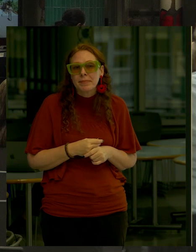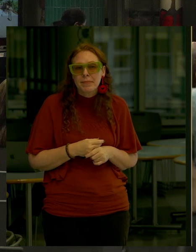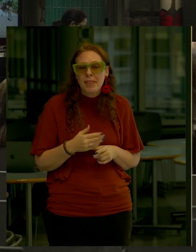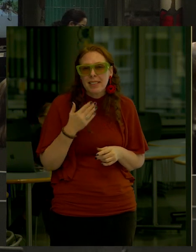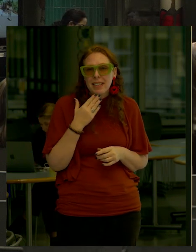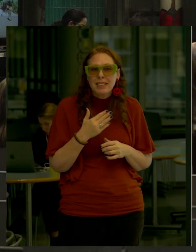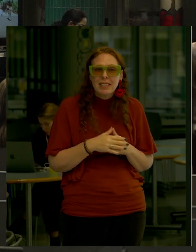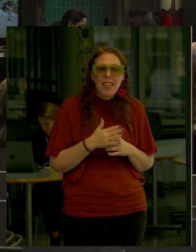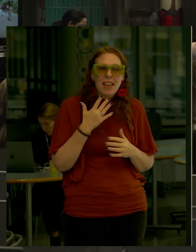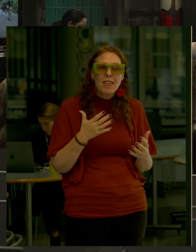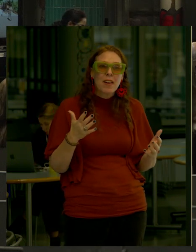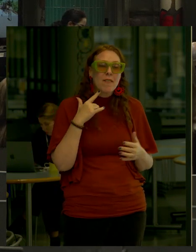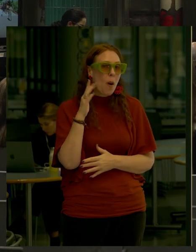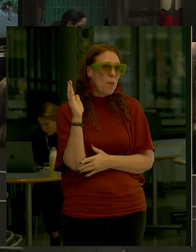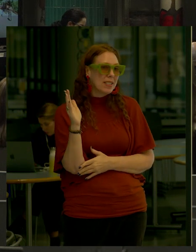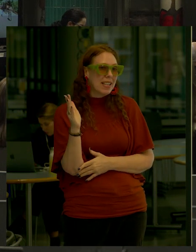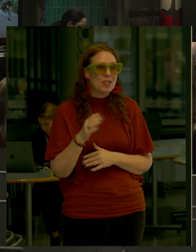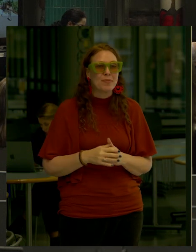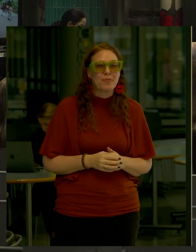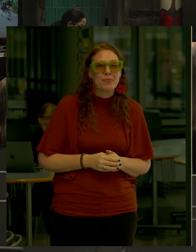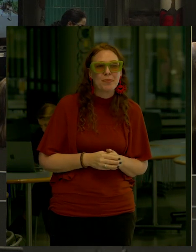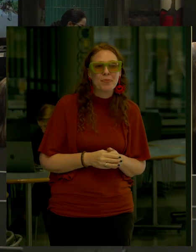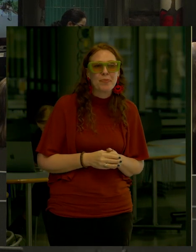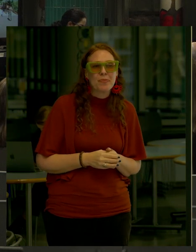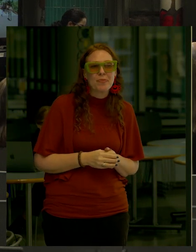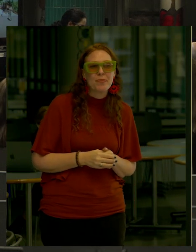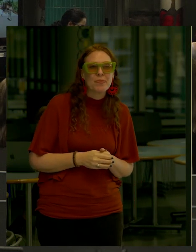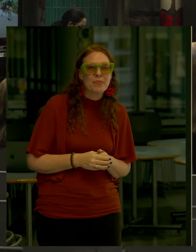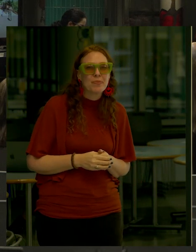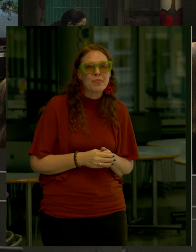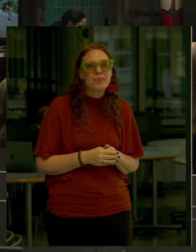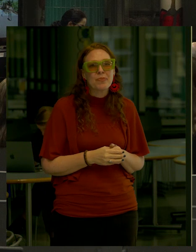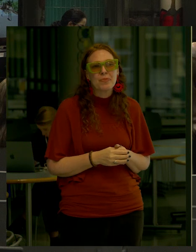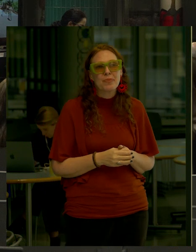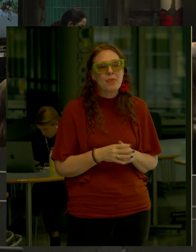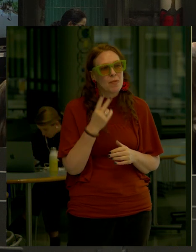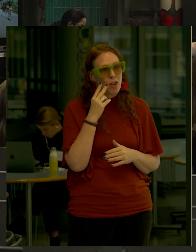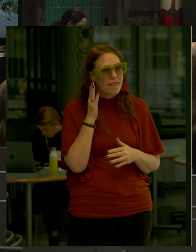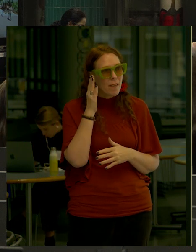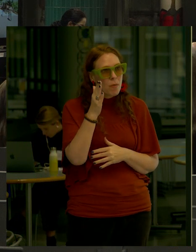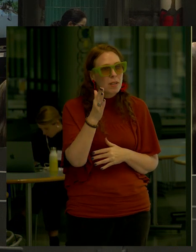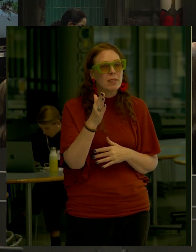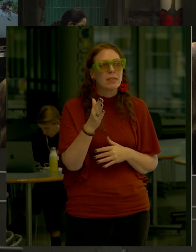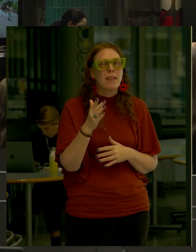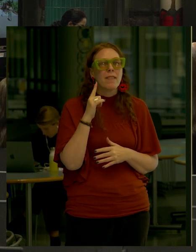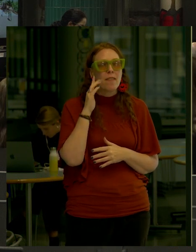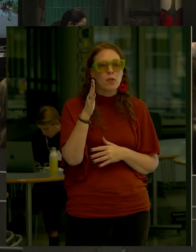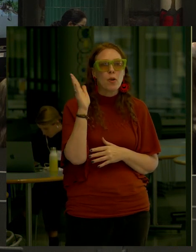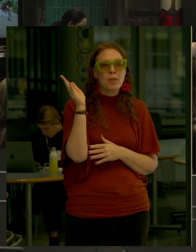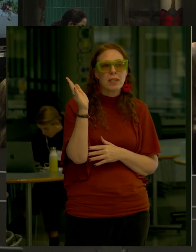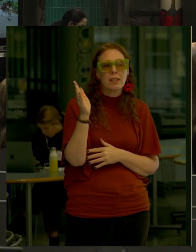Thanks Thanks very much for the presentation I just want to say Just looking forward in terms of future